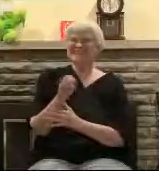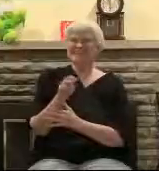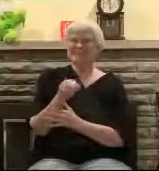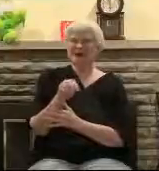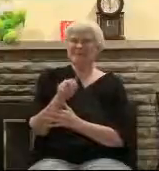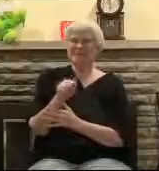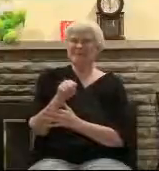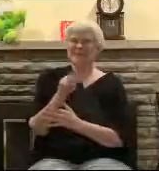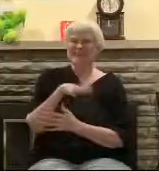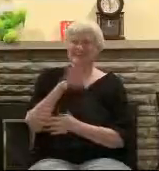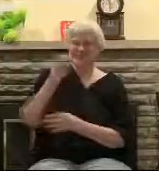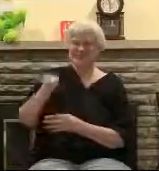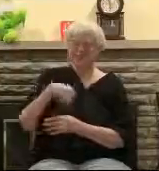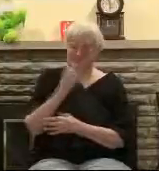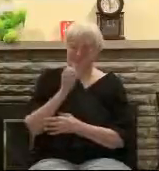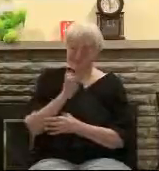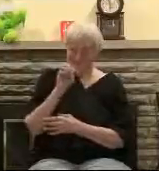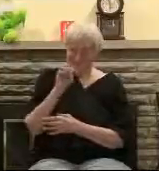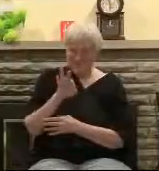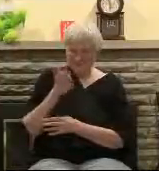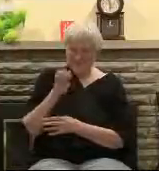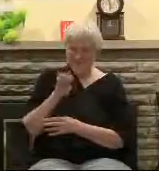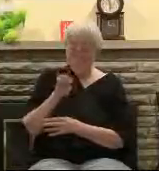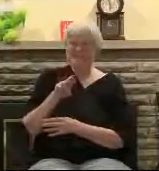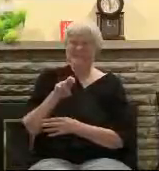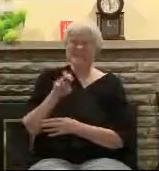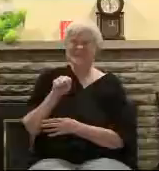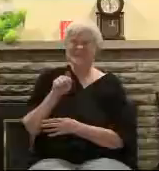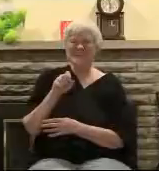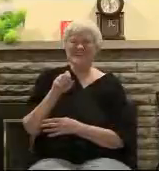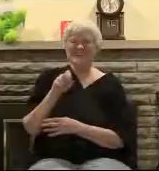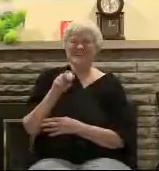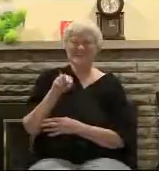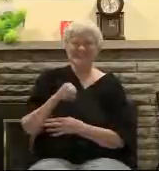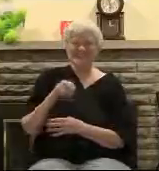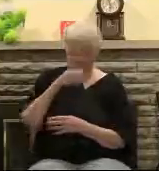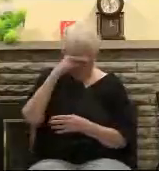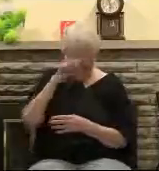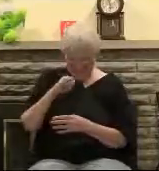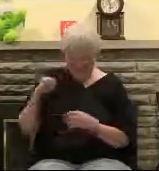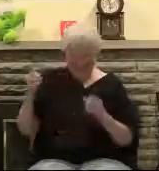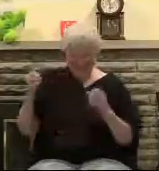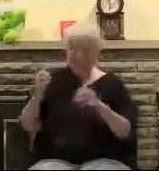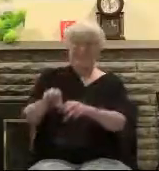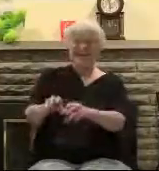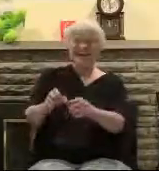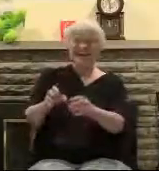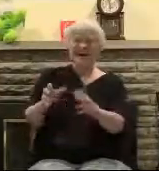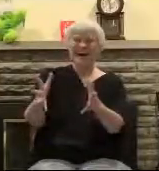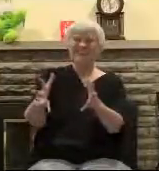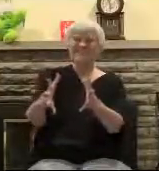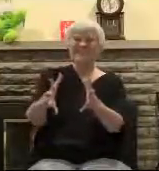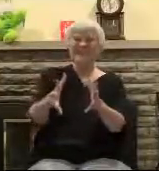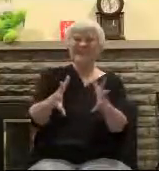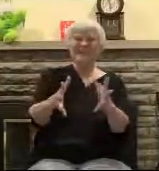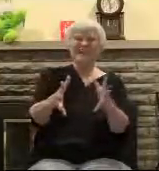And that he rose again the third day according to the Scriptures. in the book of Acts, Peter quoted